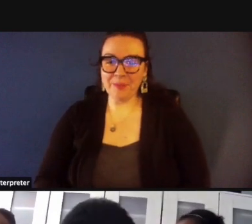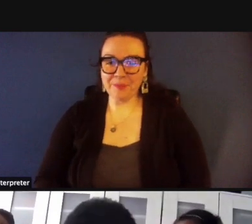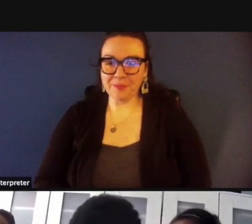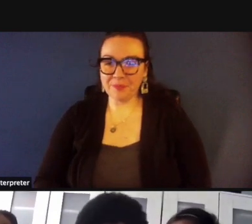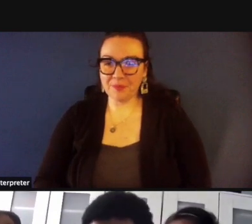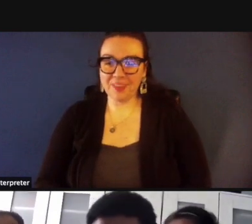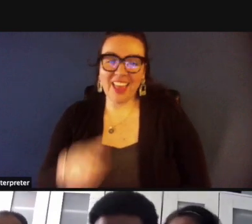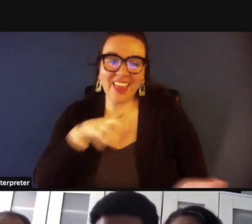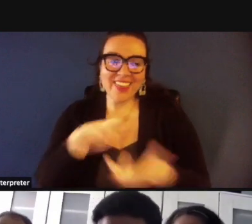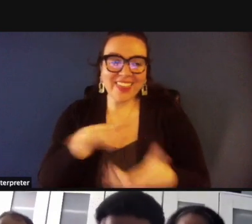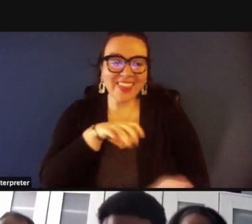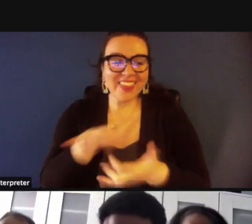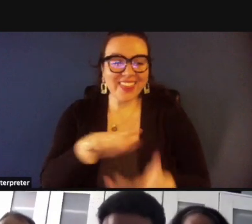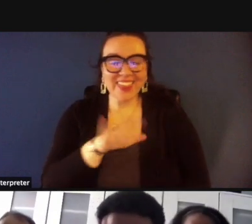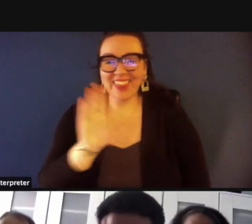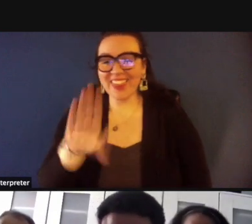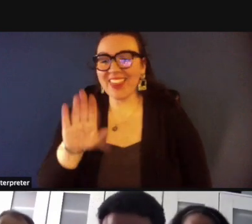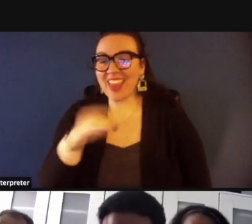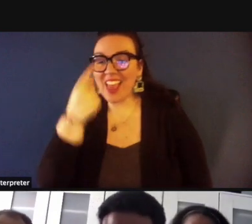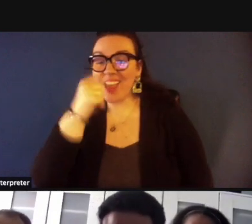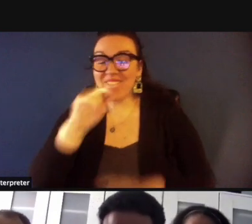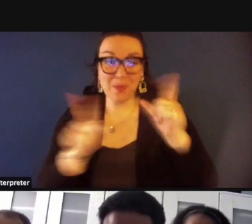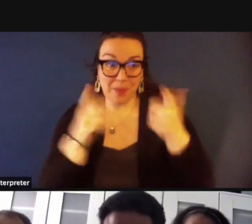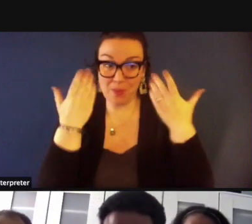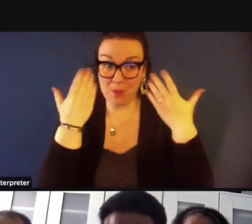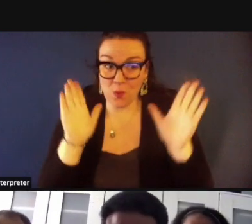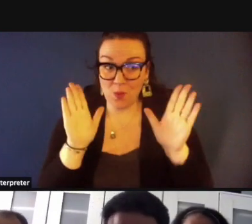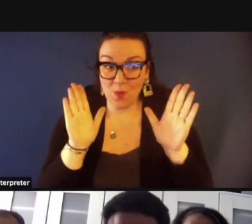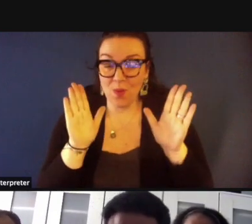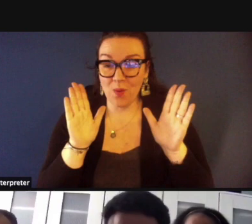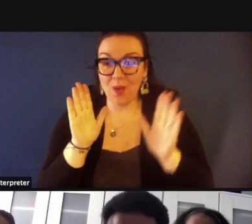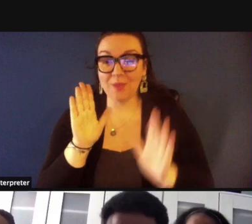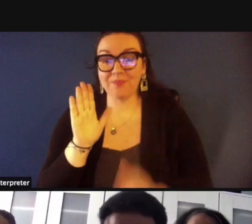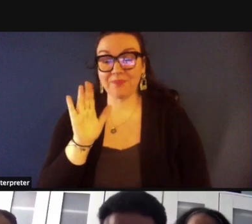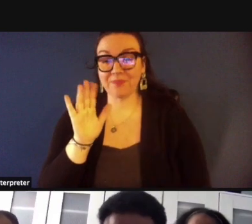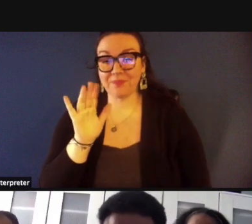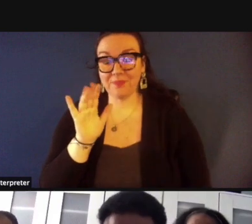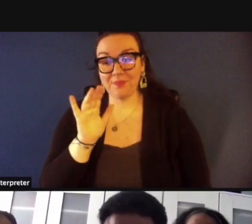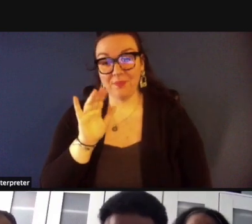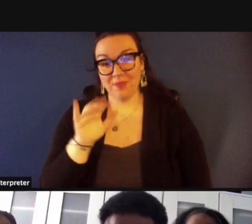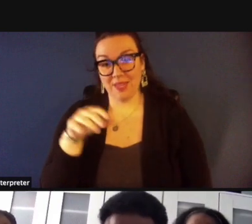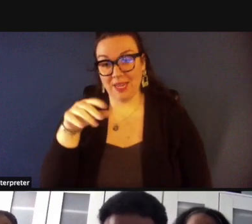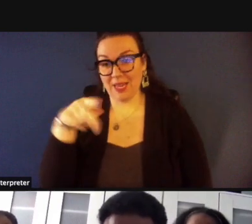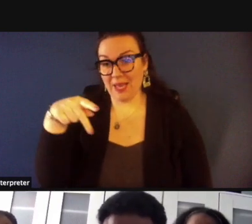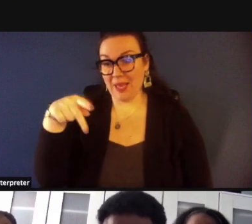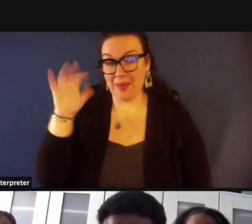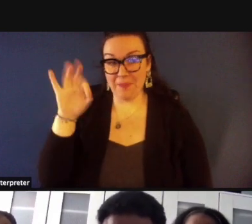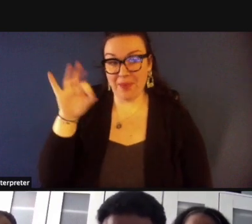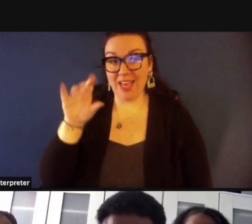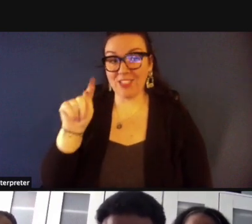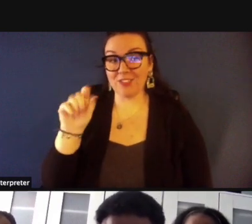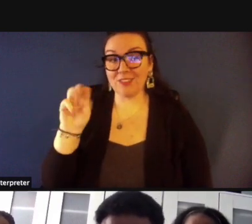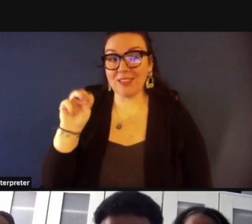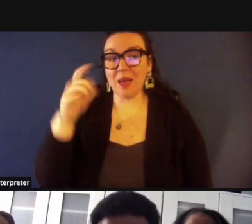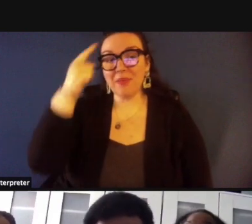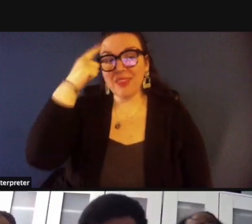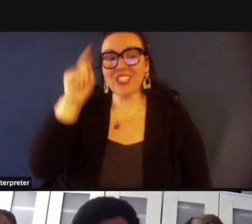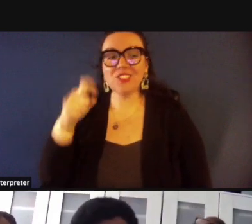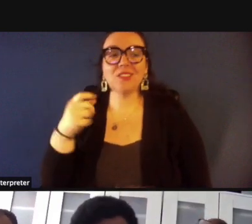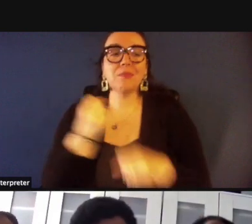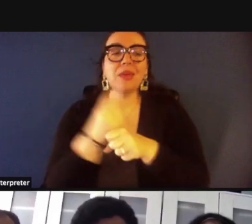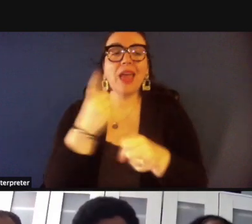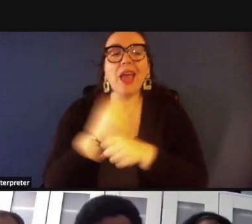okay great just for folks who don't know um pastor tom thinks he should be the annual winner